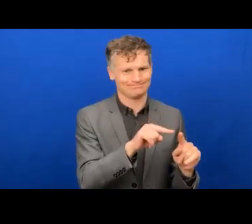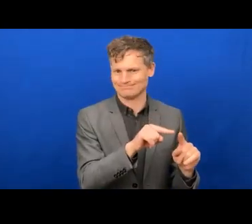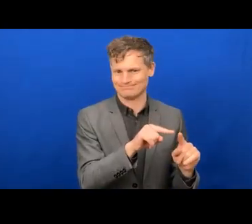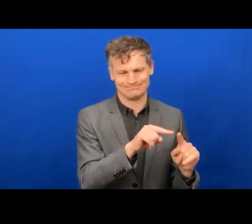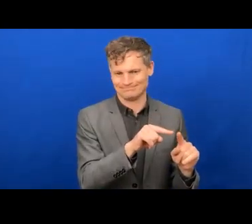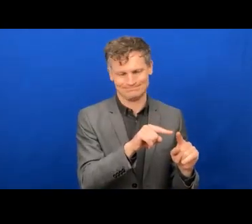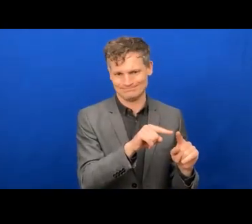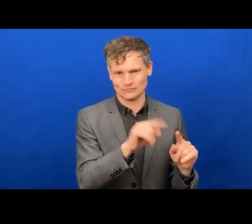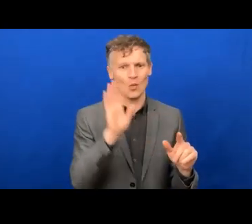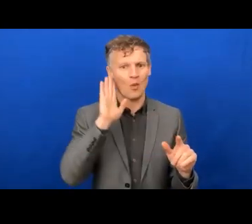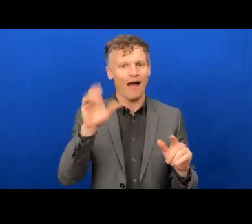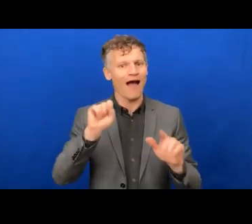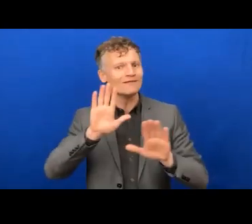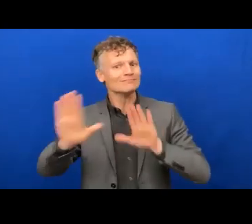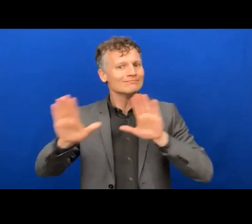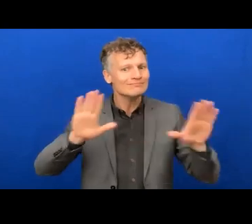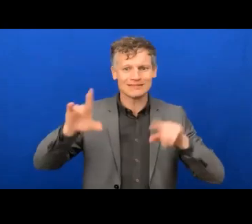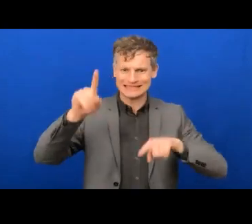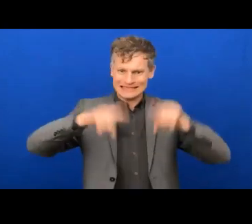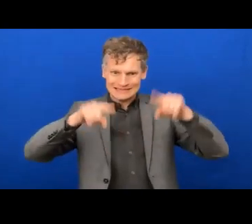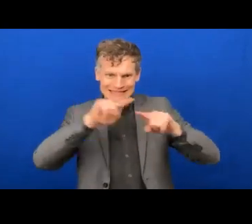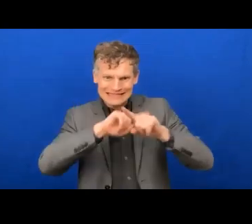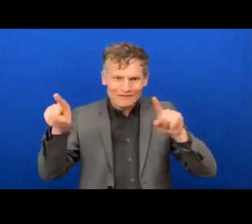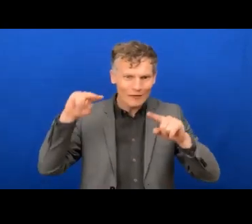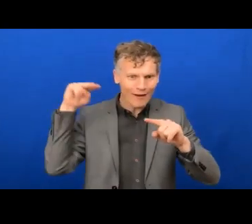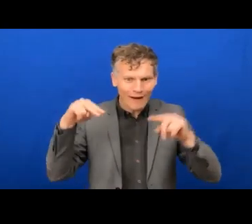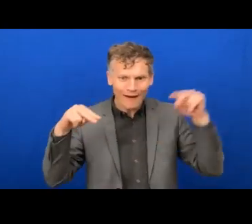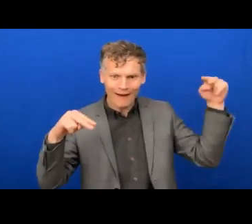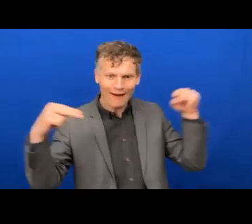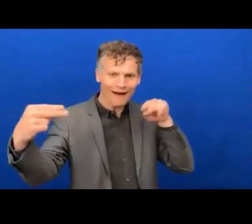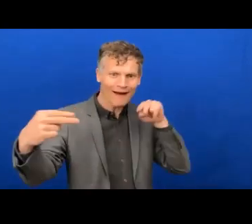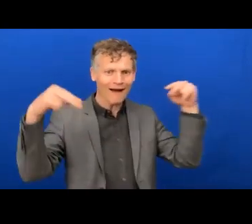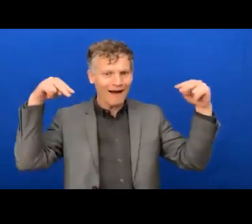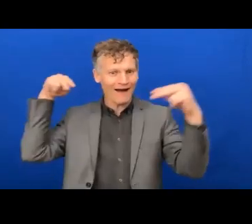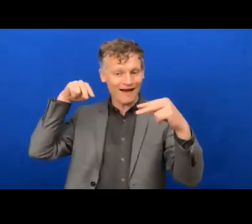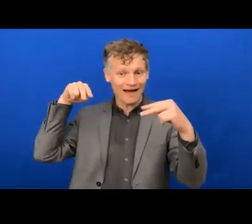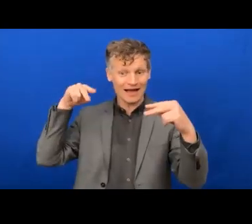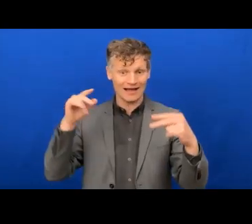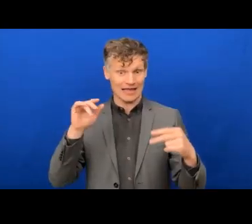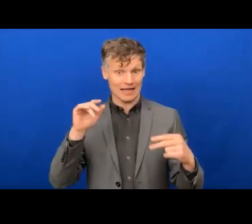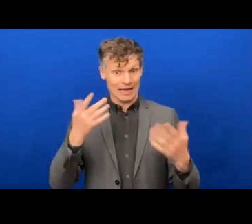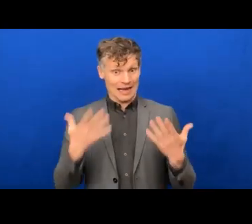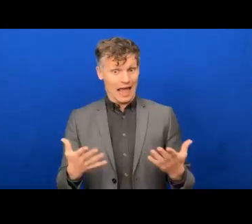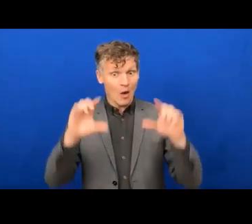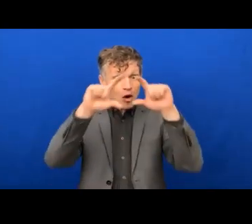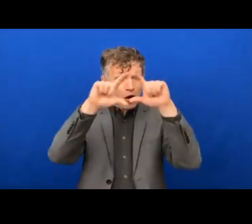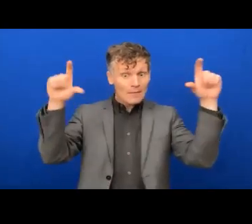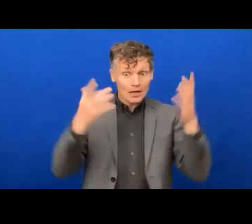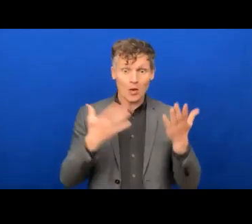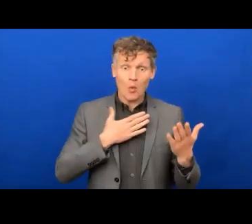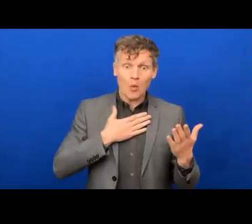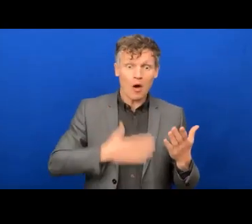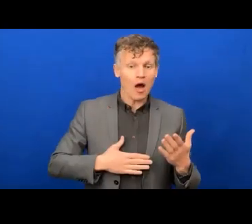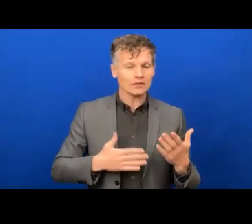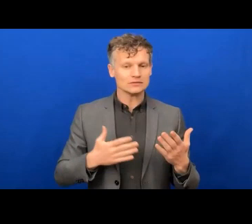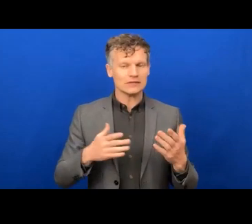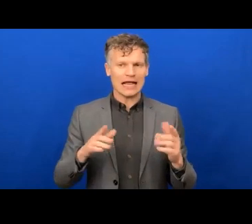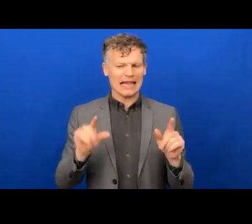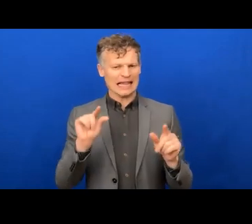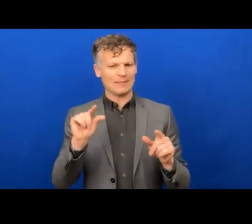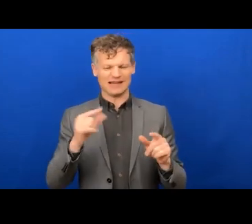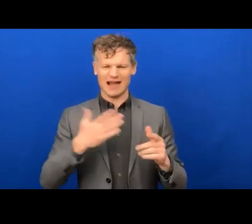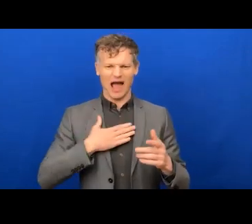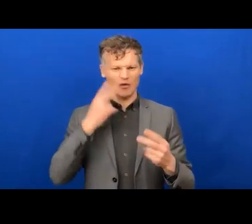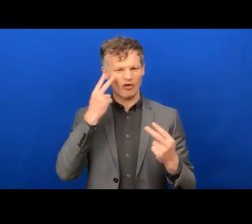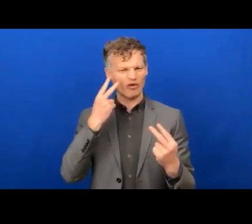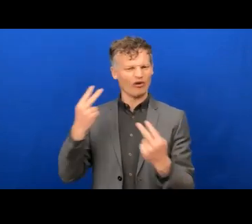so if companies really want to challenge the way they work now, do creative problem solving,